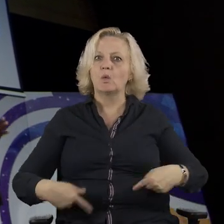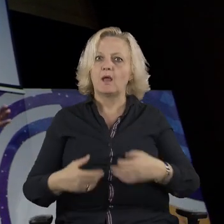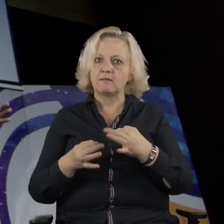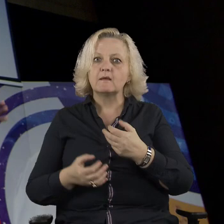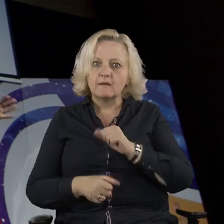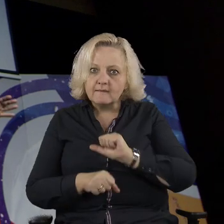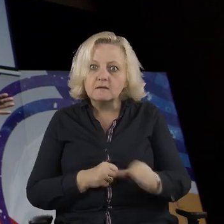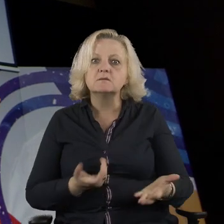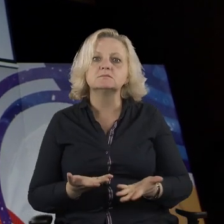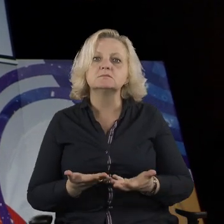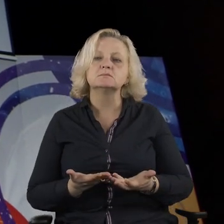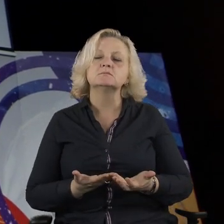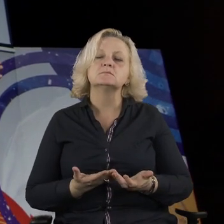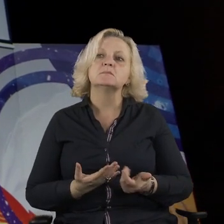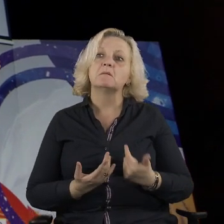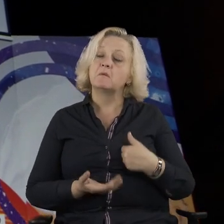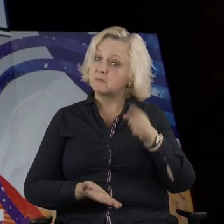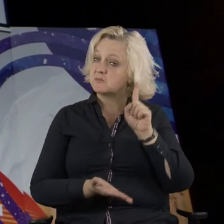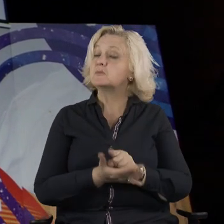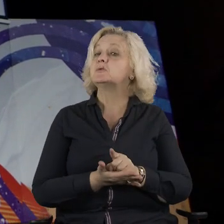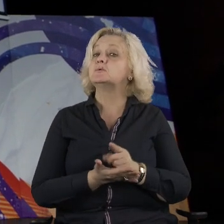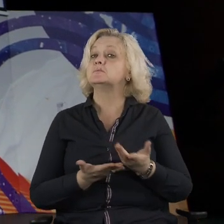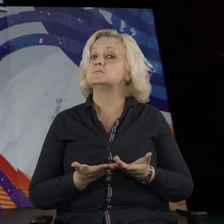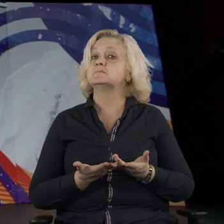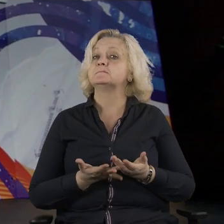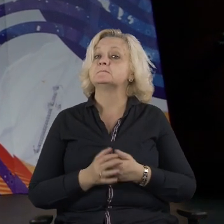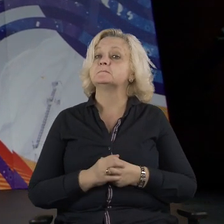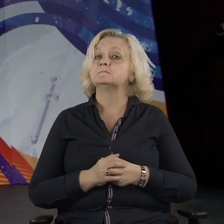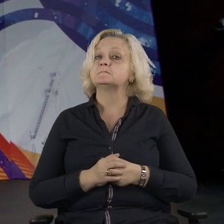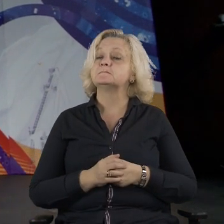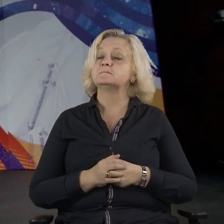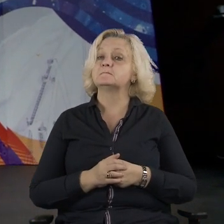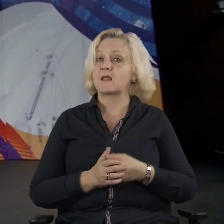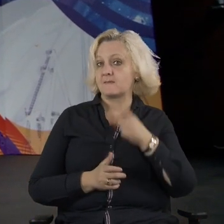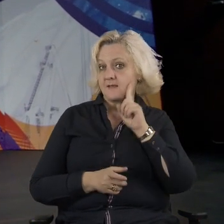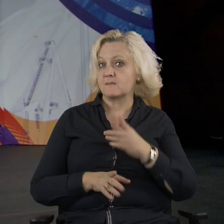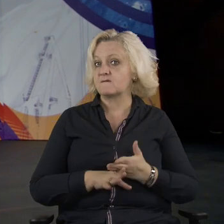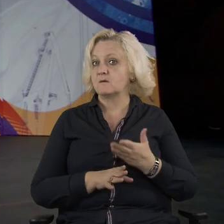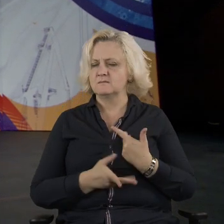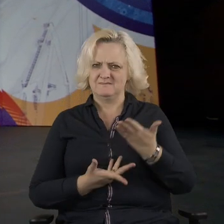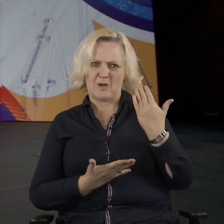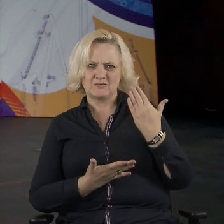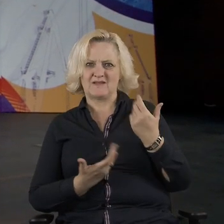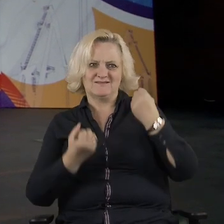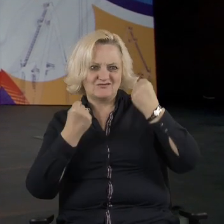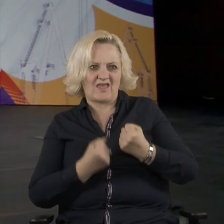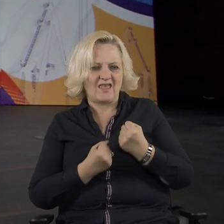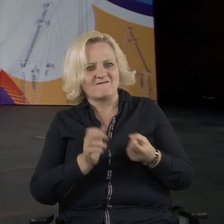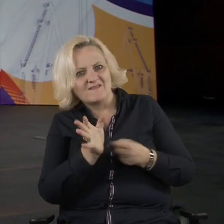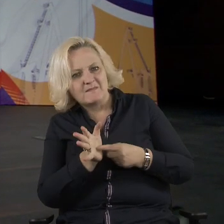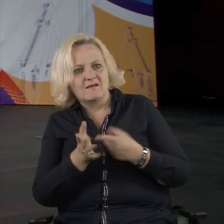was something which we couldn't really expect along the way. We realized that